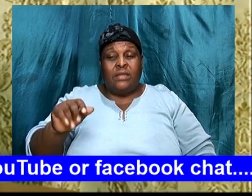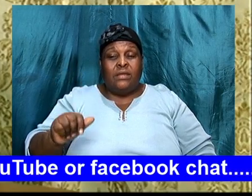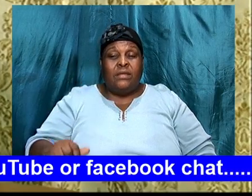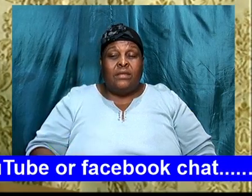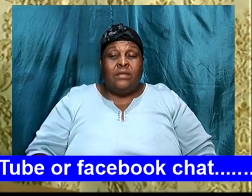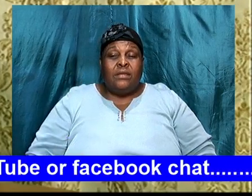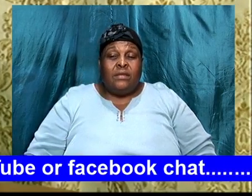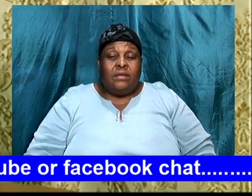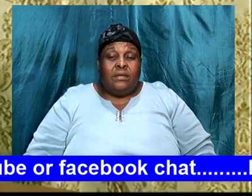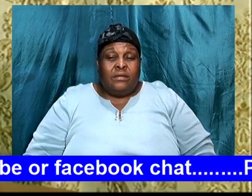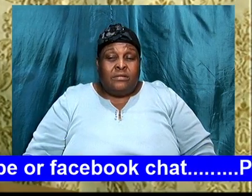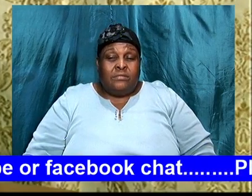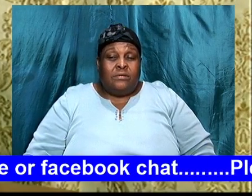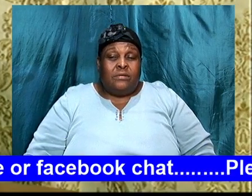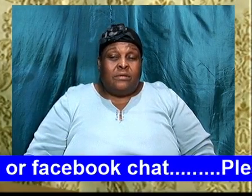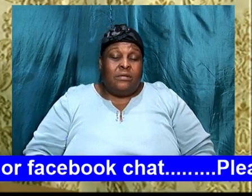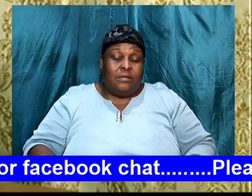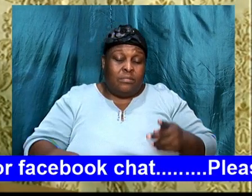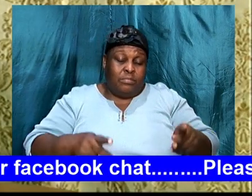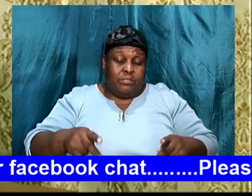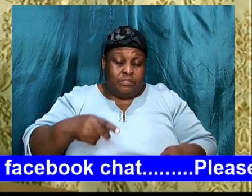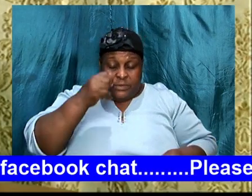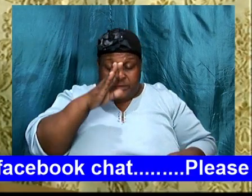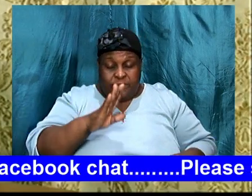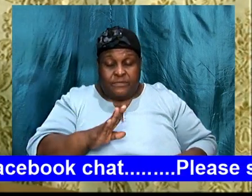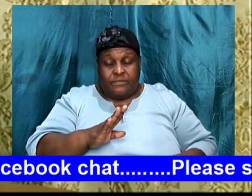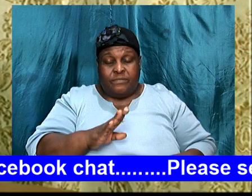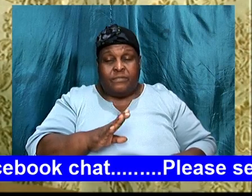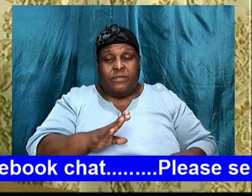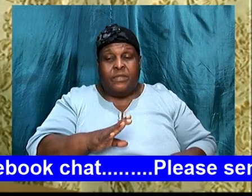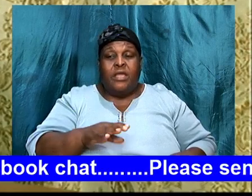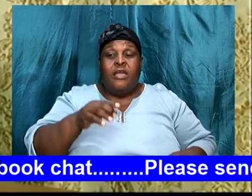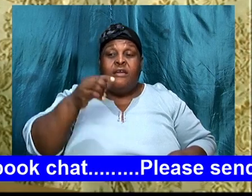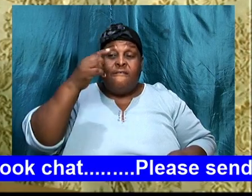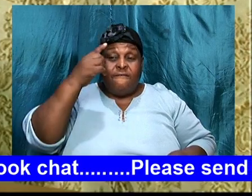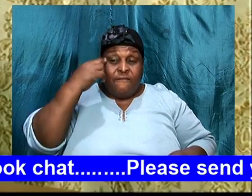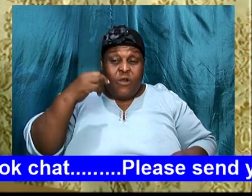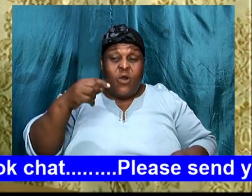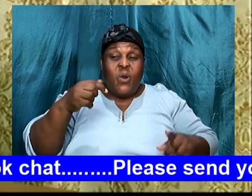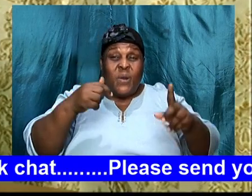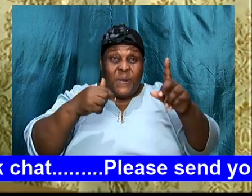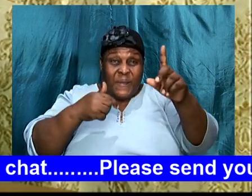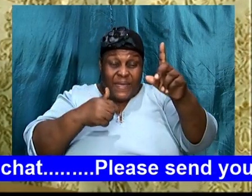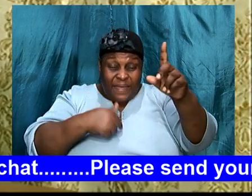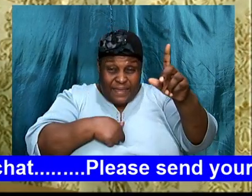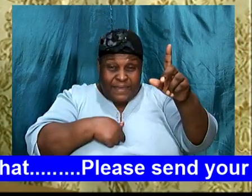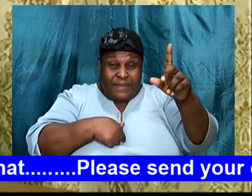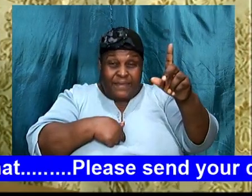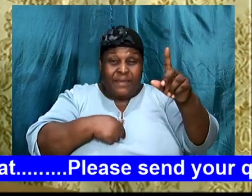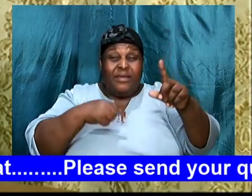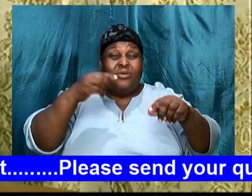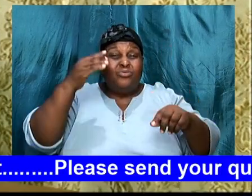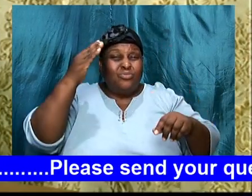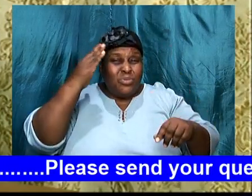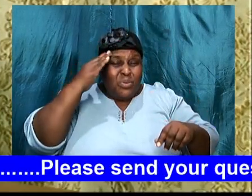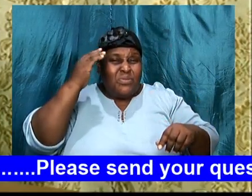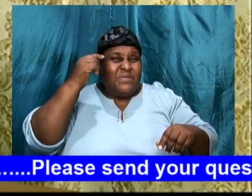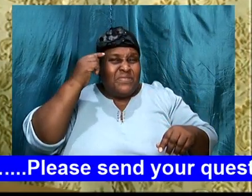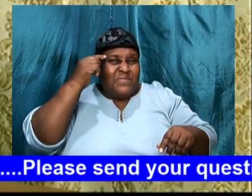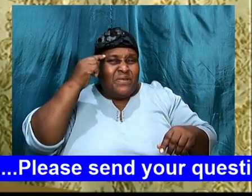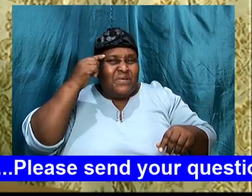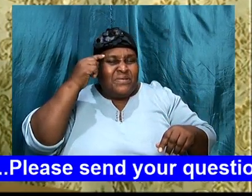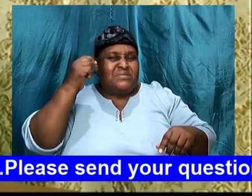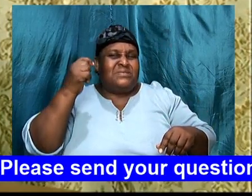scripture, as people of God. It says, for I know, the thoughts, that I think,